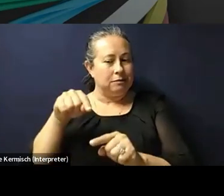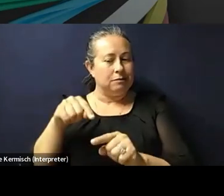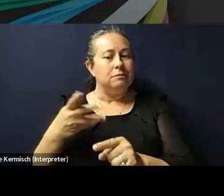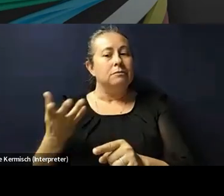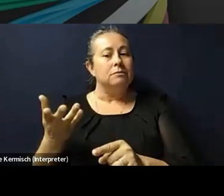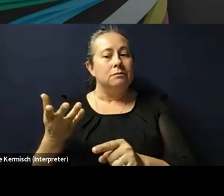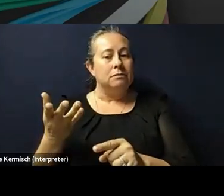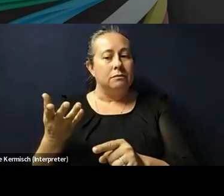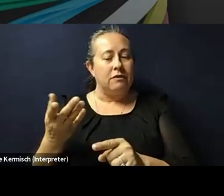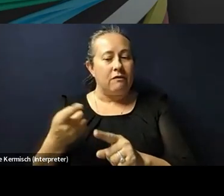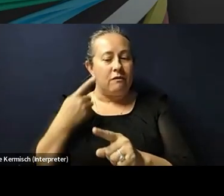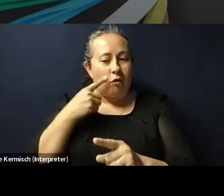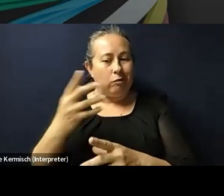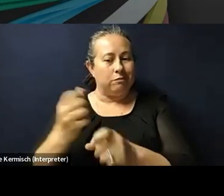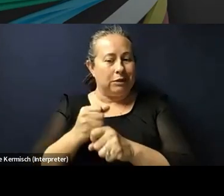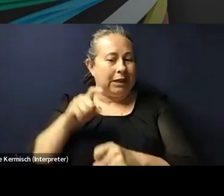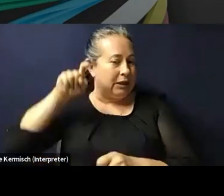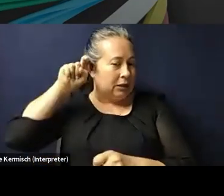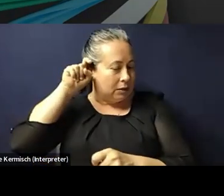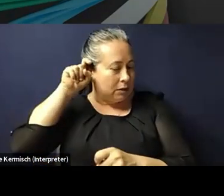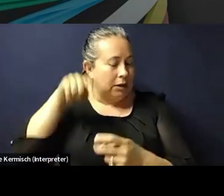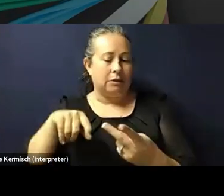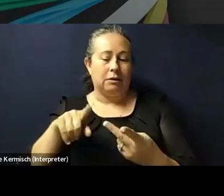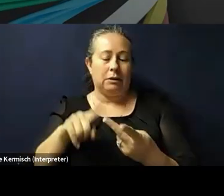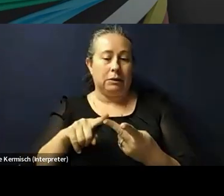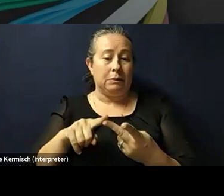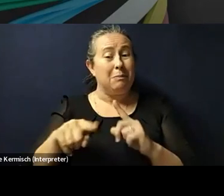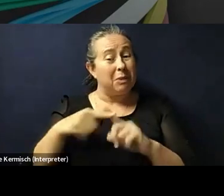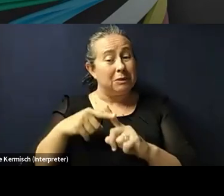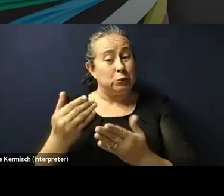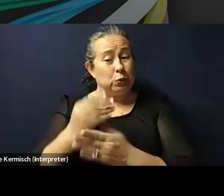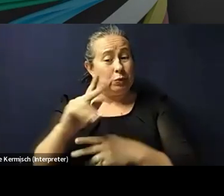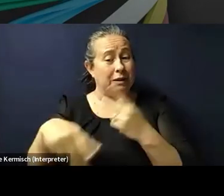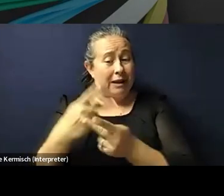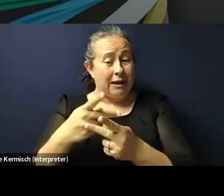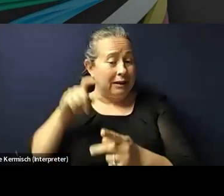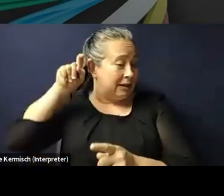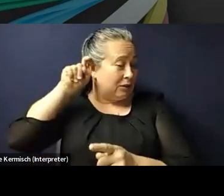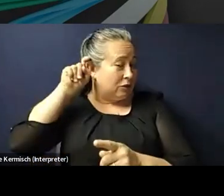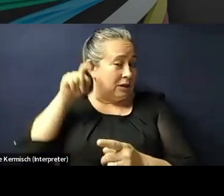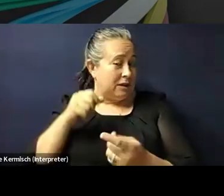hearing aids, but also even just the new kinds of hearing aids that are supported.